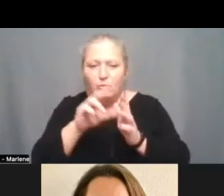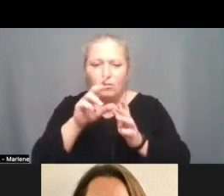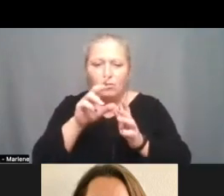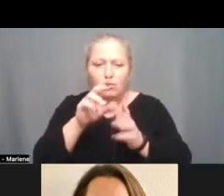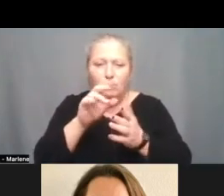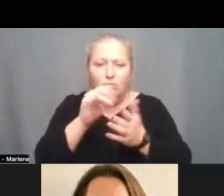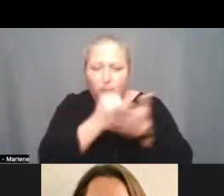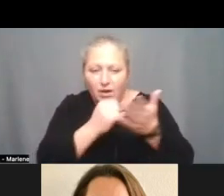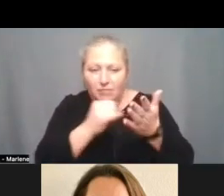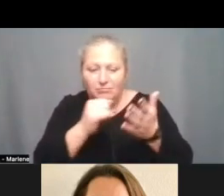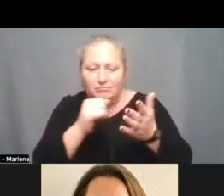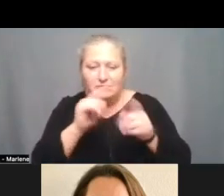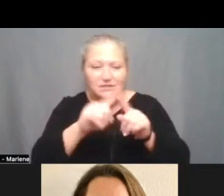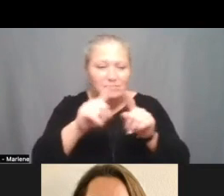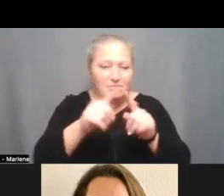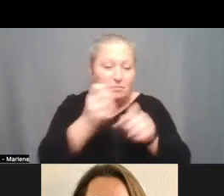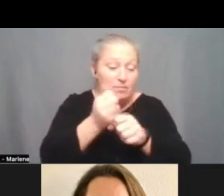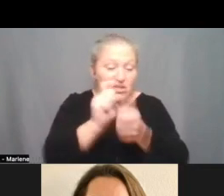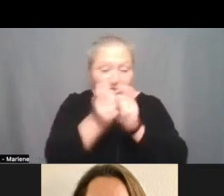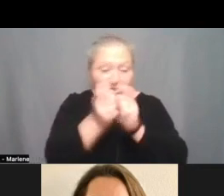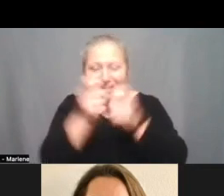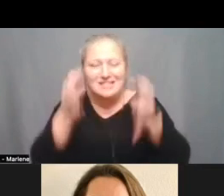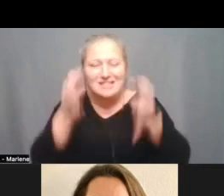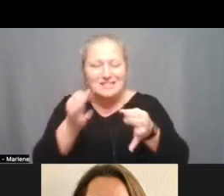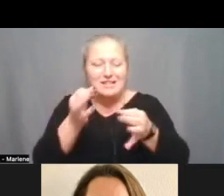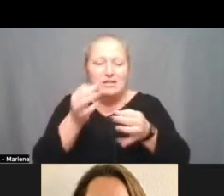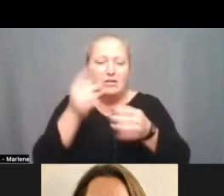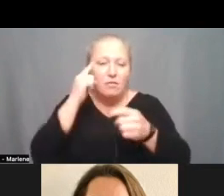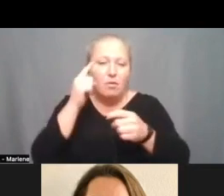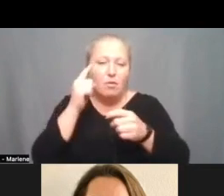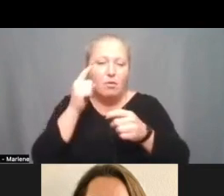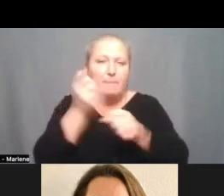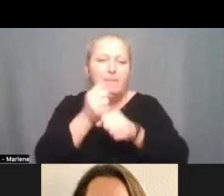decisions to attempt to reach population balance.